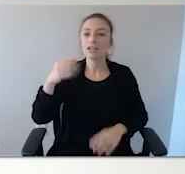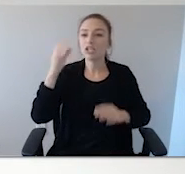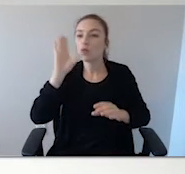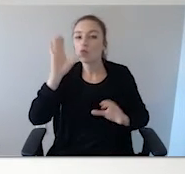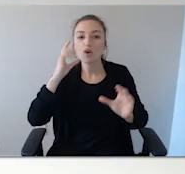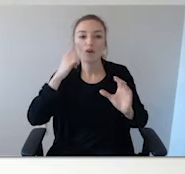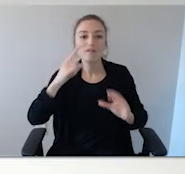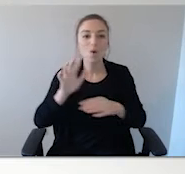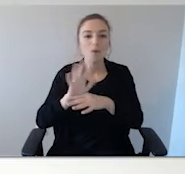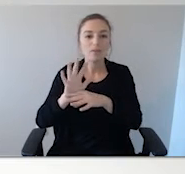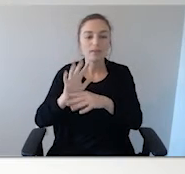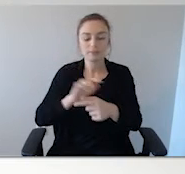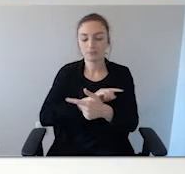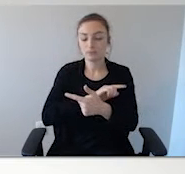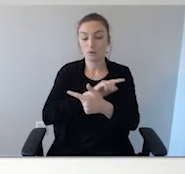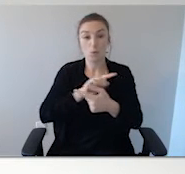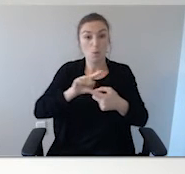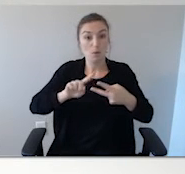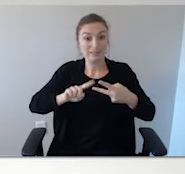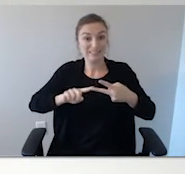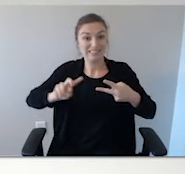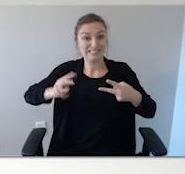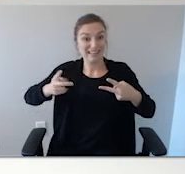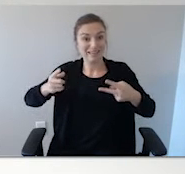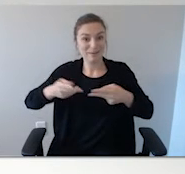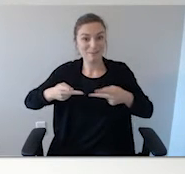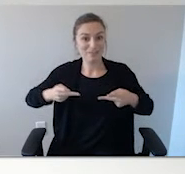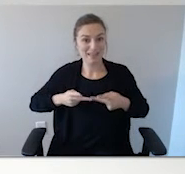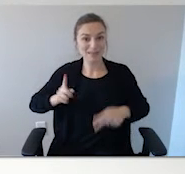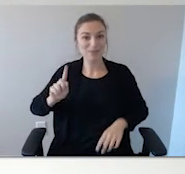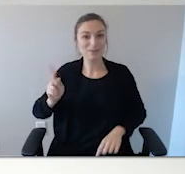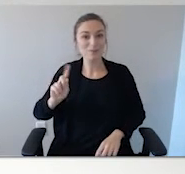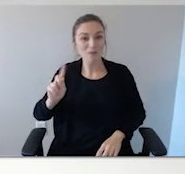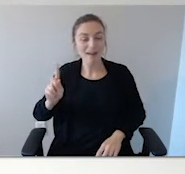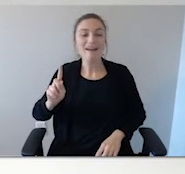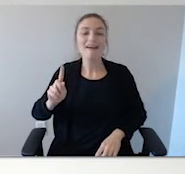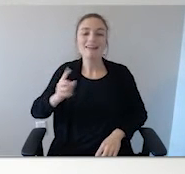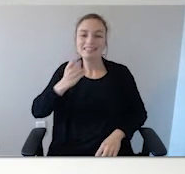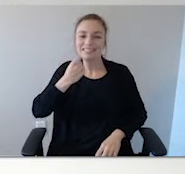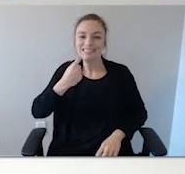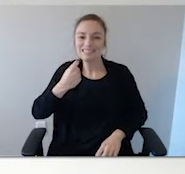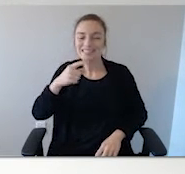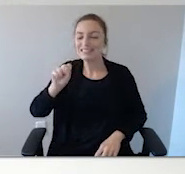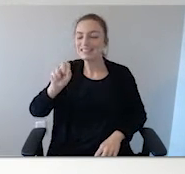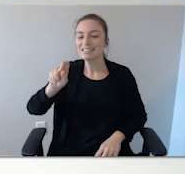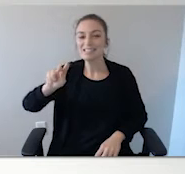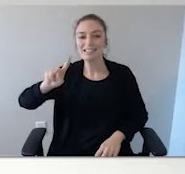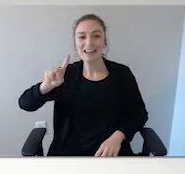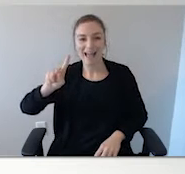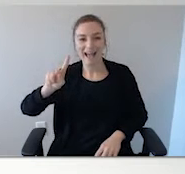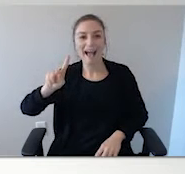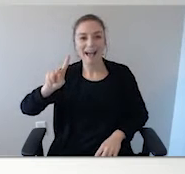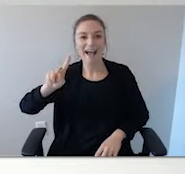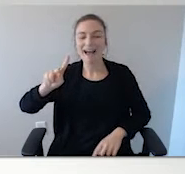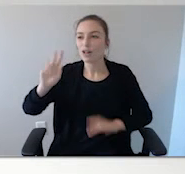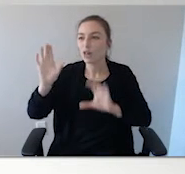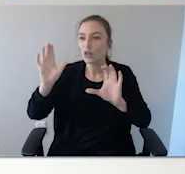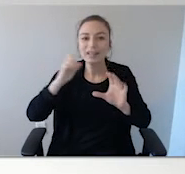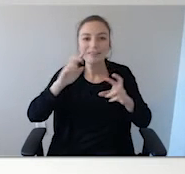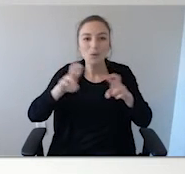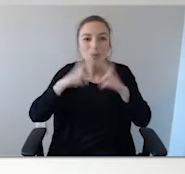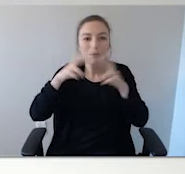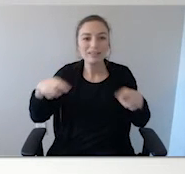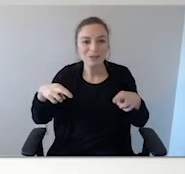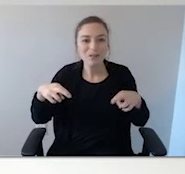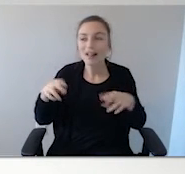Rugrats. Or he would be in the snack aisle looking at all the pretzels because that's a wall of pretzels. So that is where